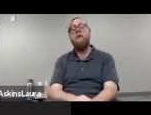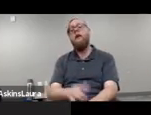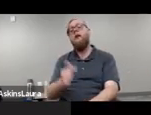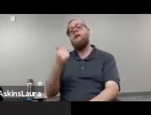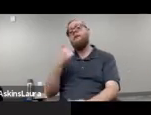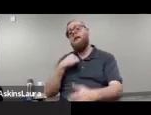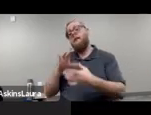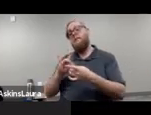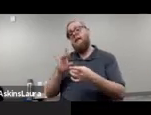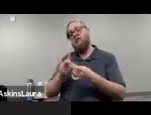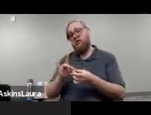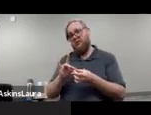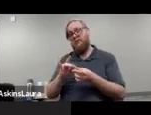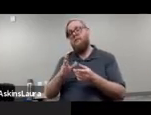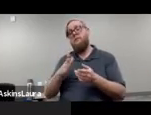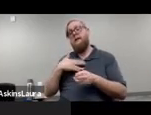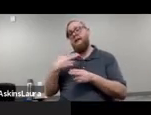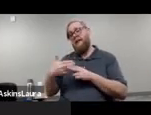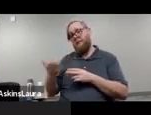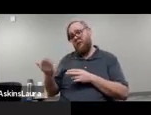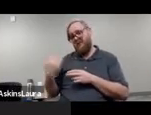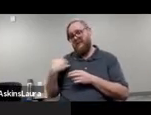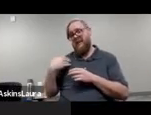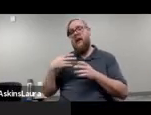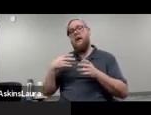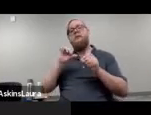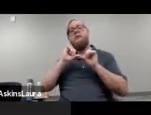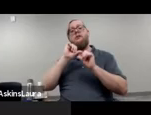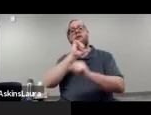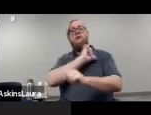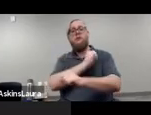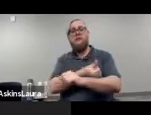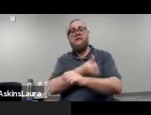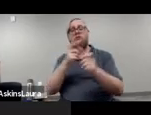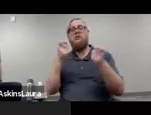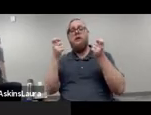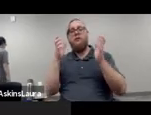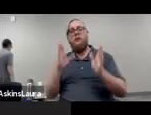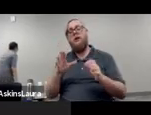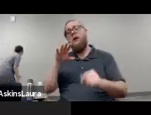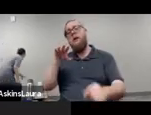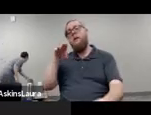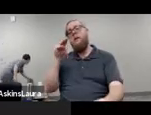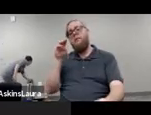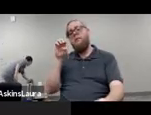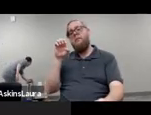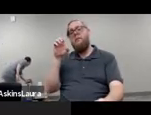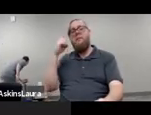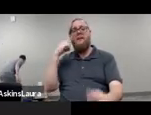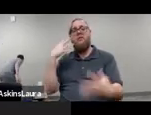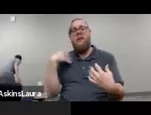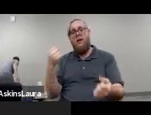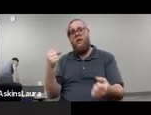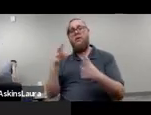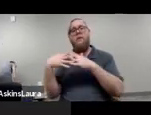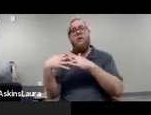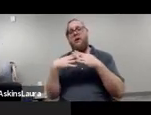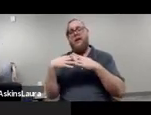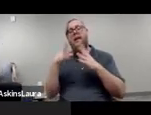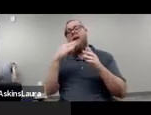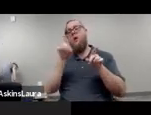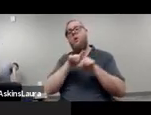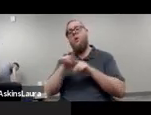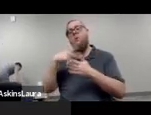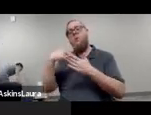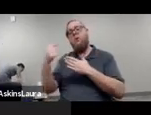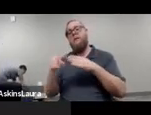so as I mentioned, my name is Danielle Zavala. Um, I'm the Associate Director and General Counsel at Mental Health America of Northern California. I'm also the Program Director